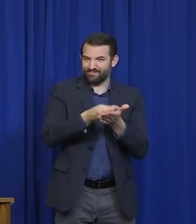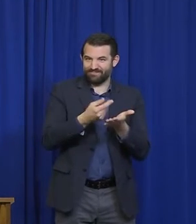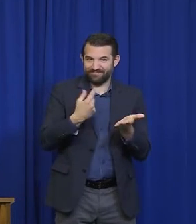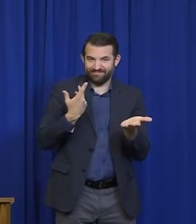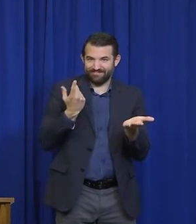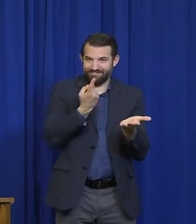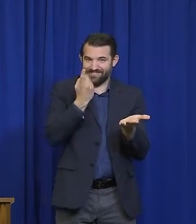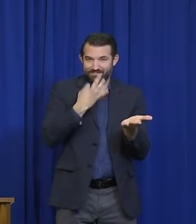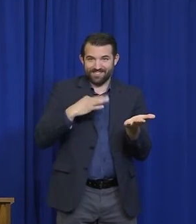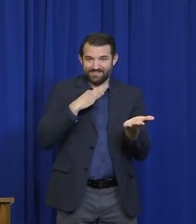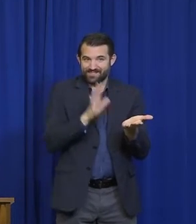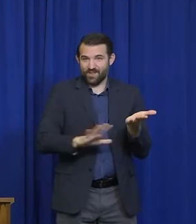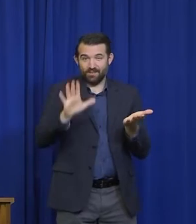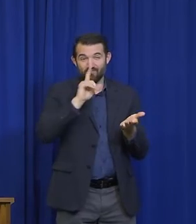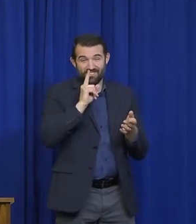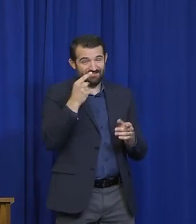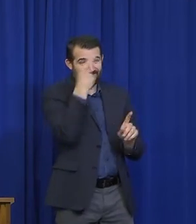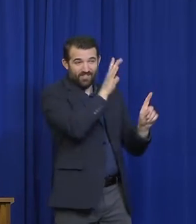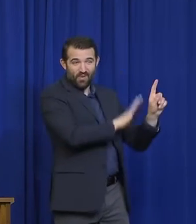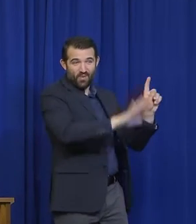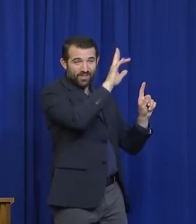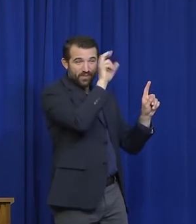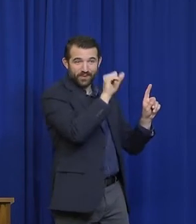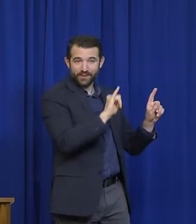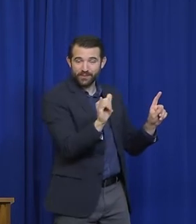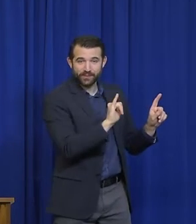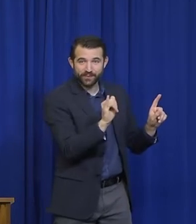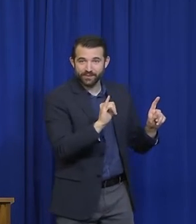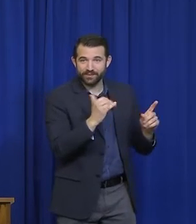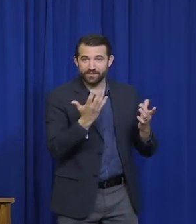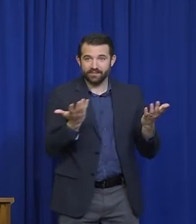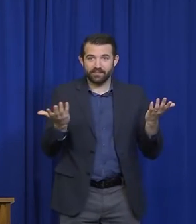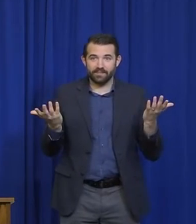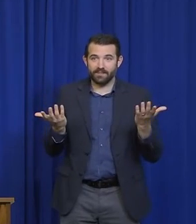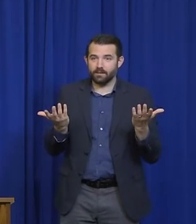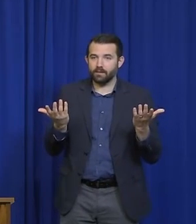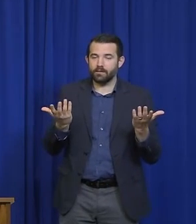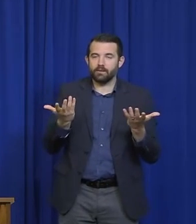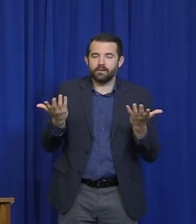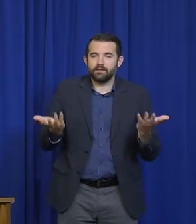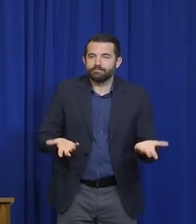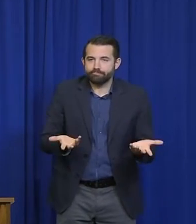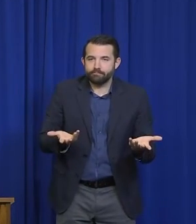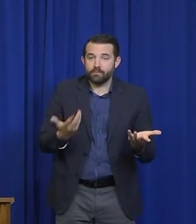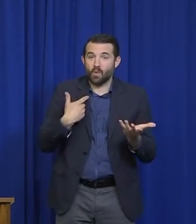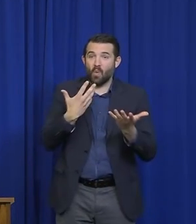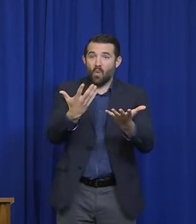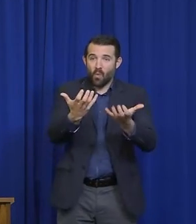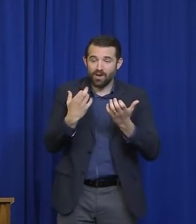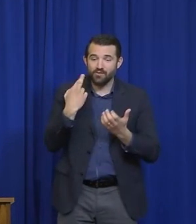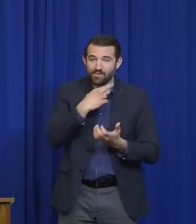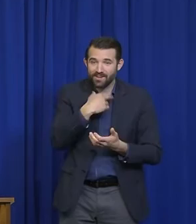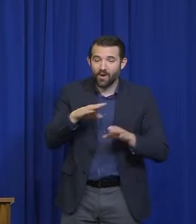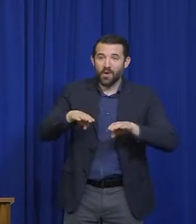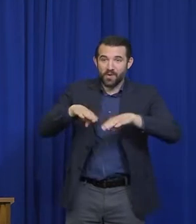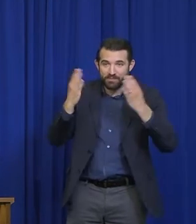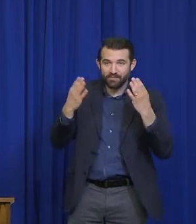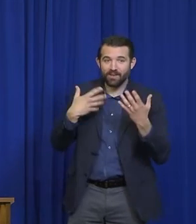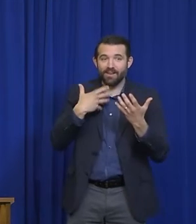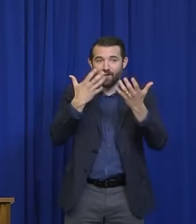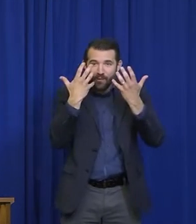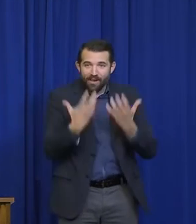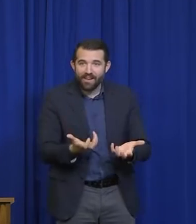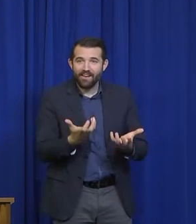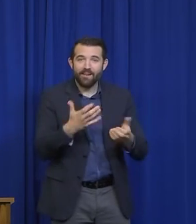At the same time, everybody recognizes that while you want to open up a restaurant, your favorite restaurant, you want to open up the local